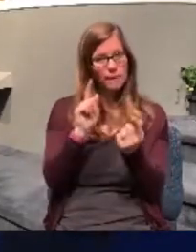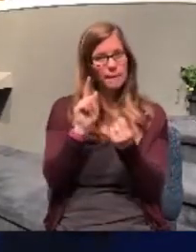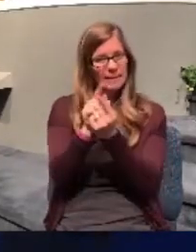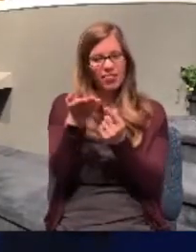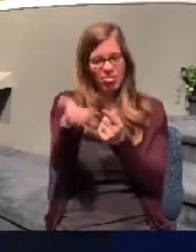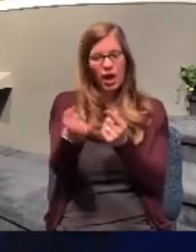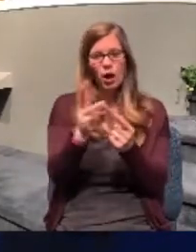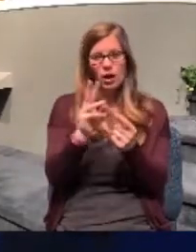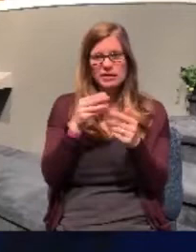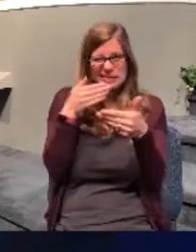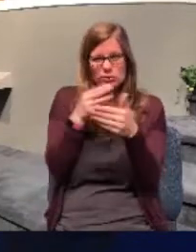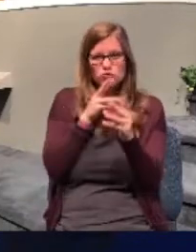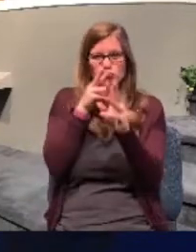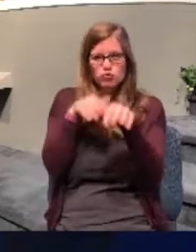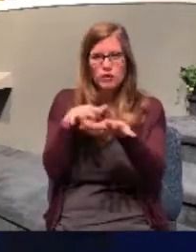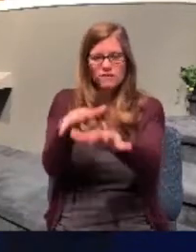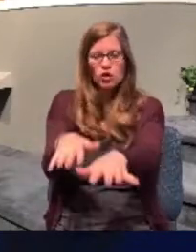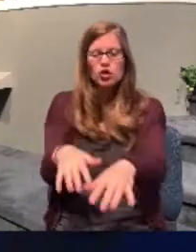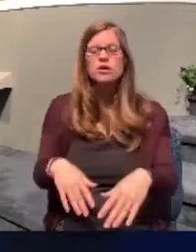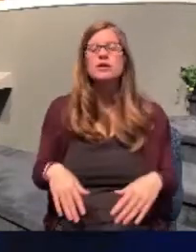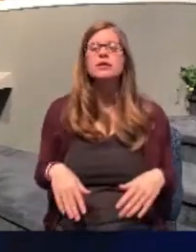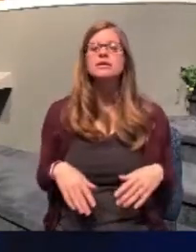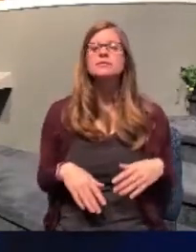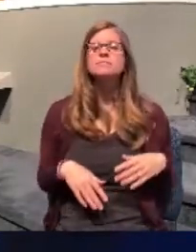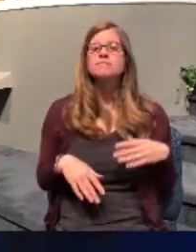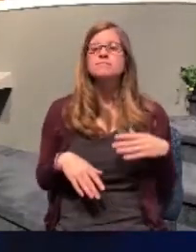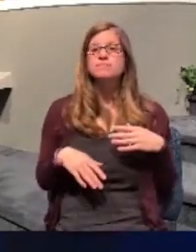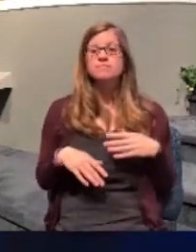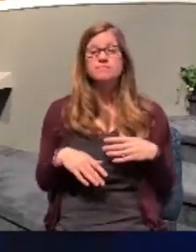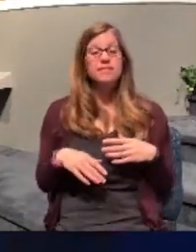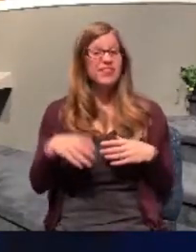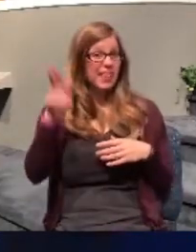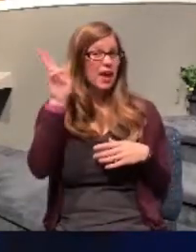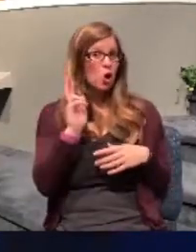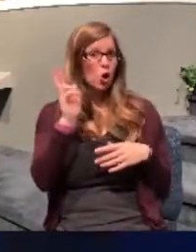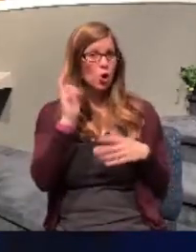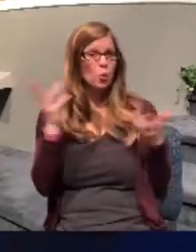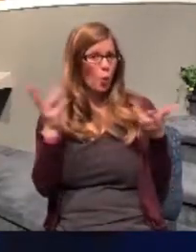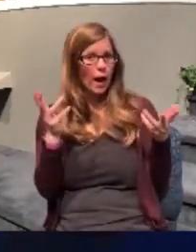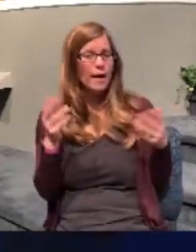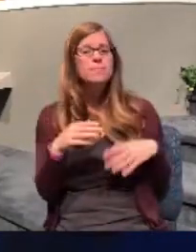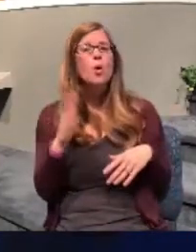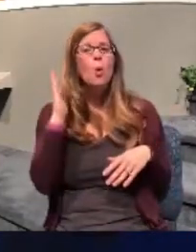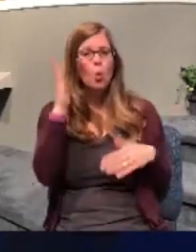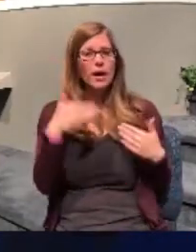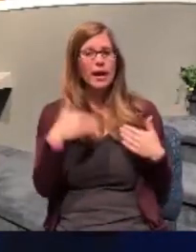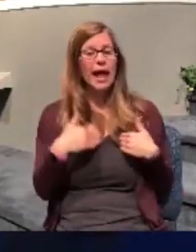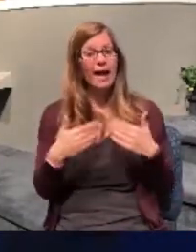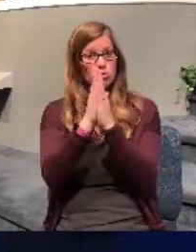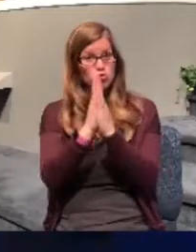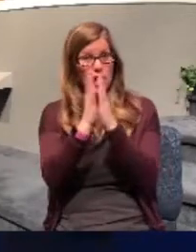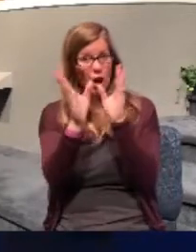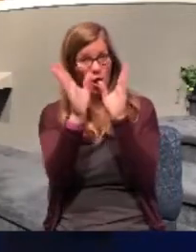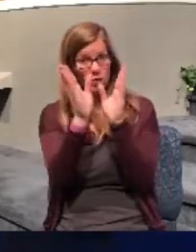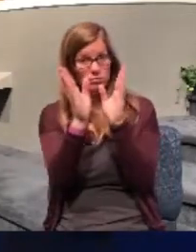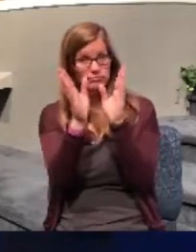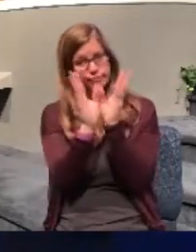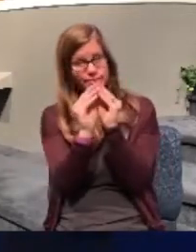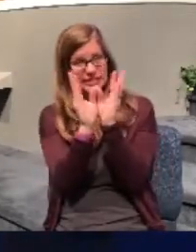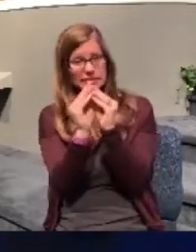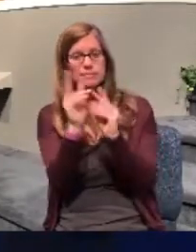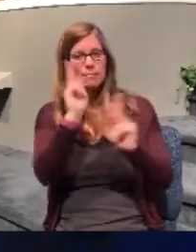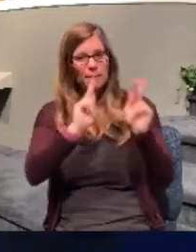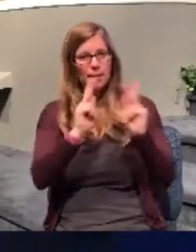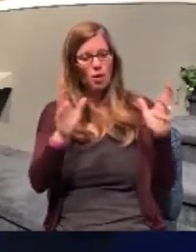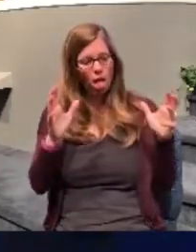walls of the city down by the riverside where they had heard that there would be a prayer meeting and some people to gather